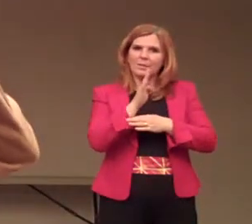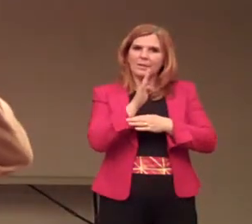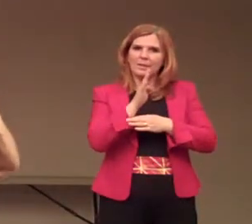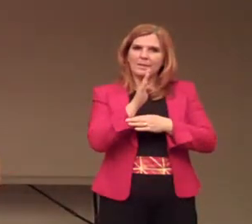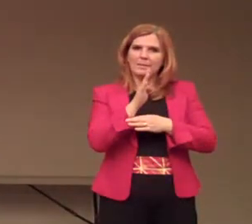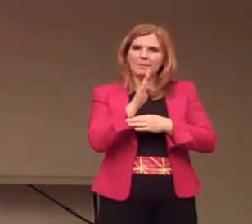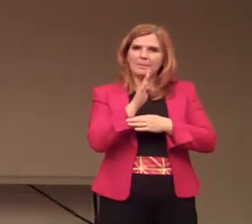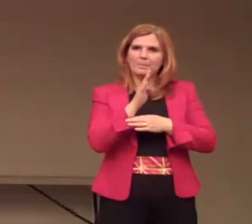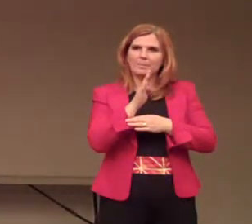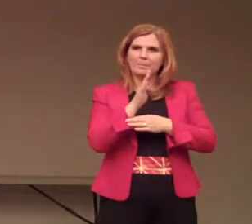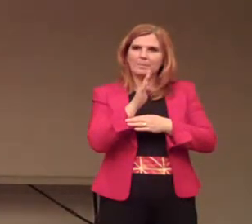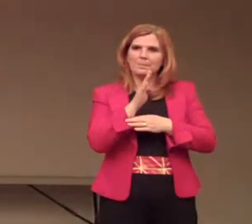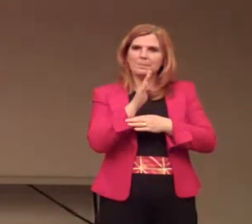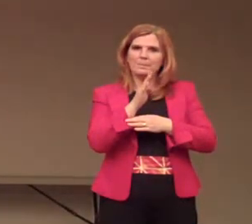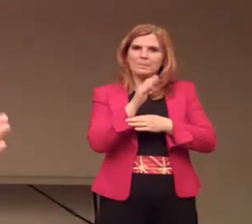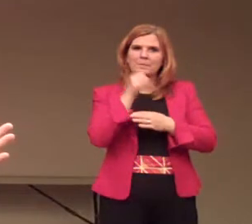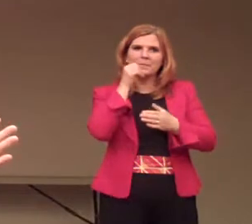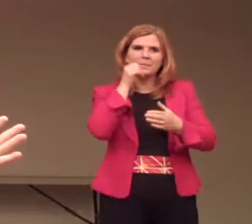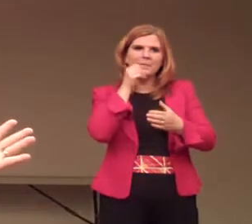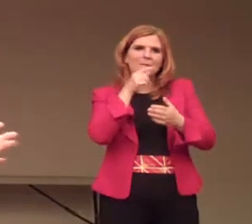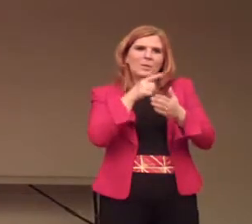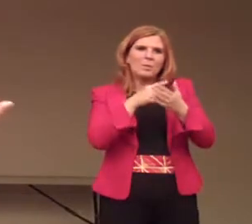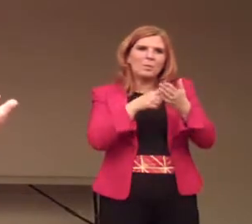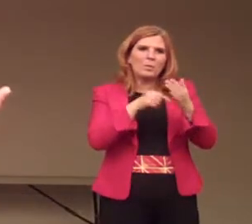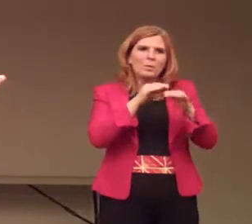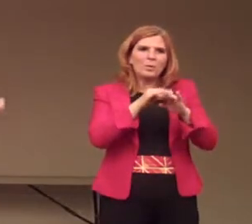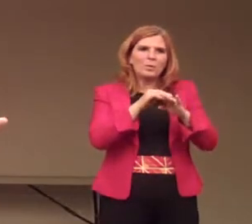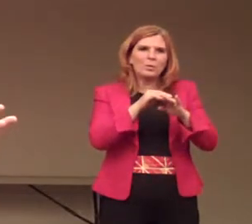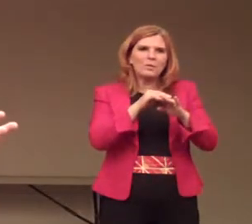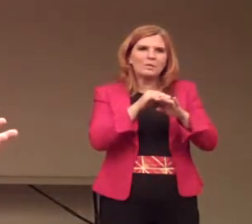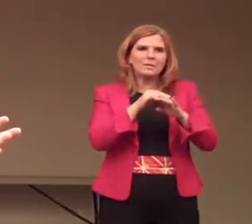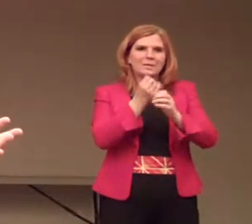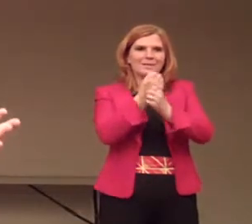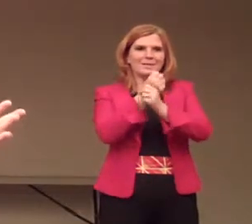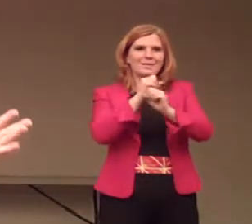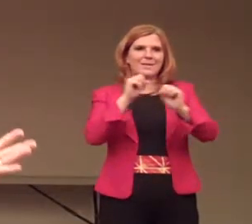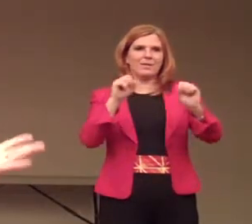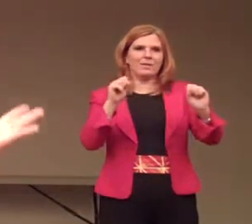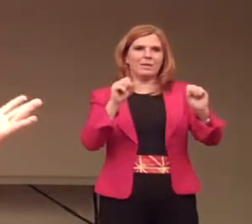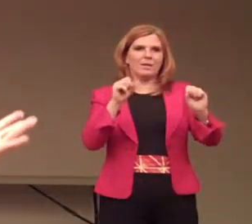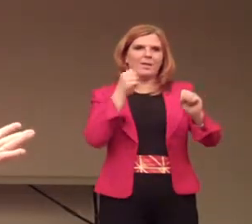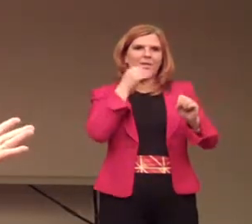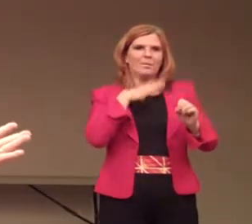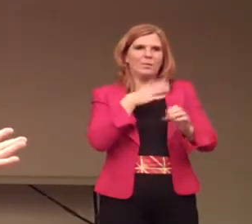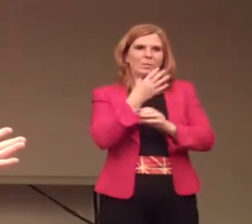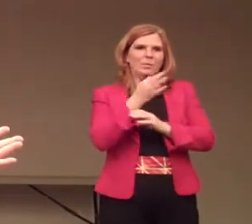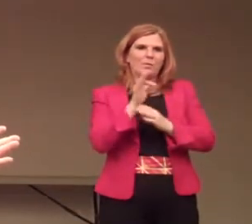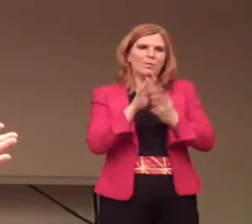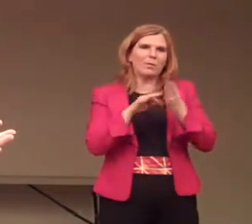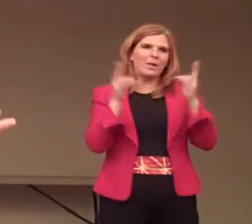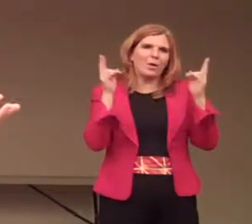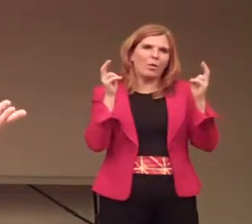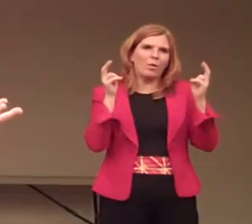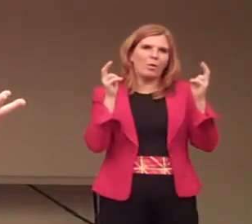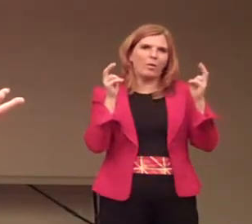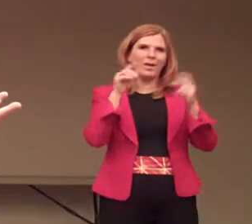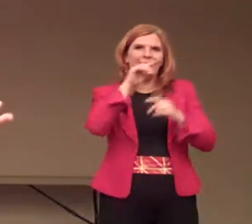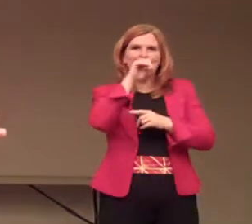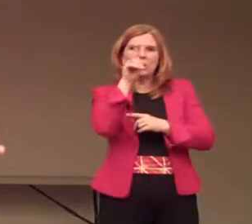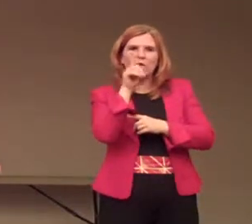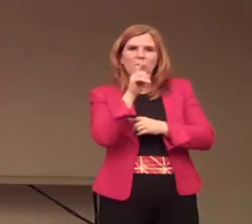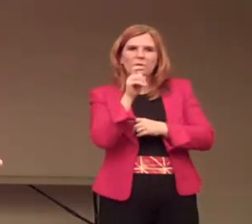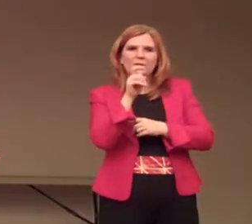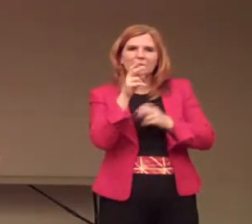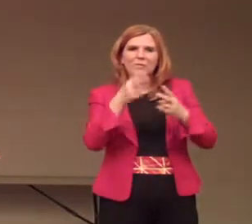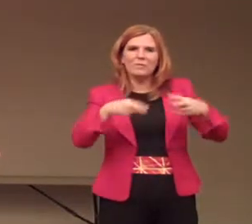what we would call savory. They would be women of what we might call questionable